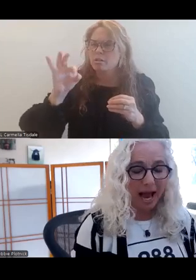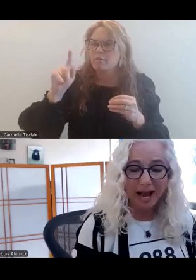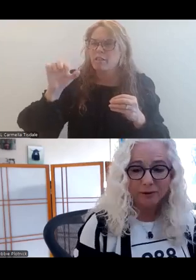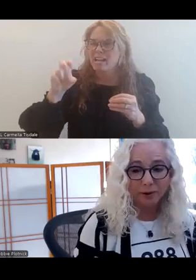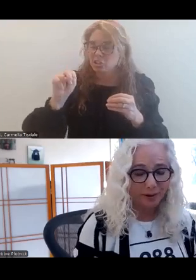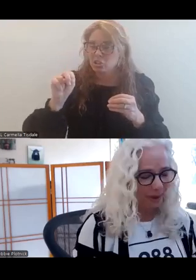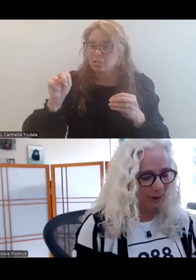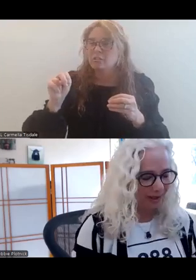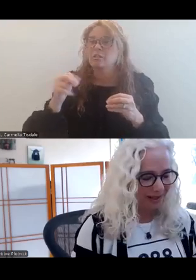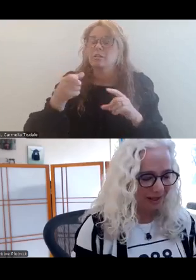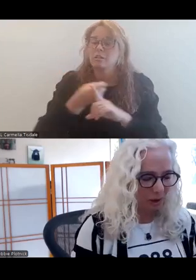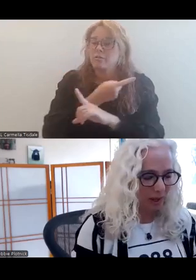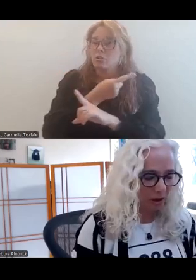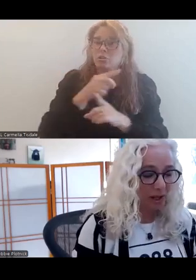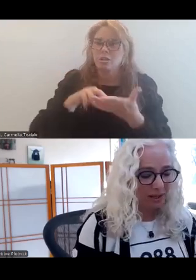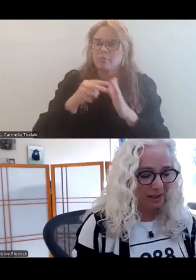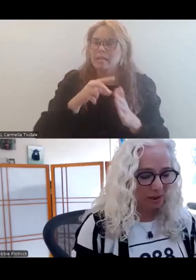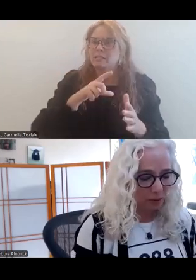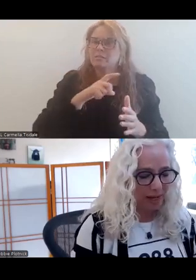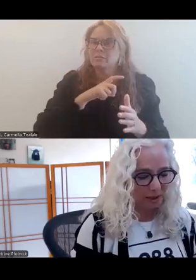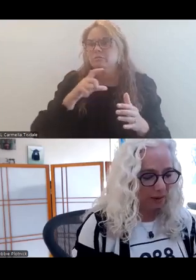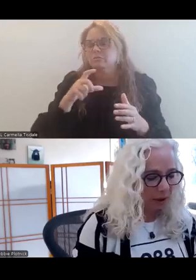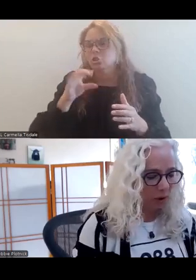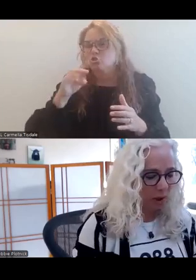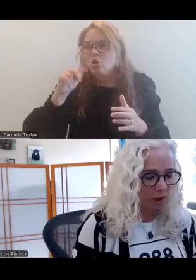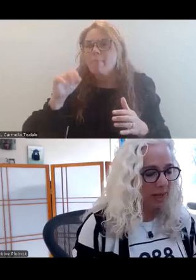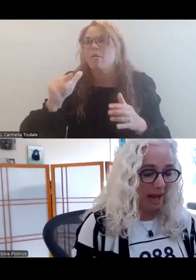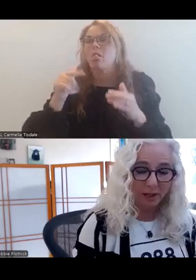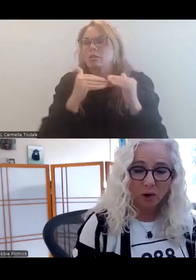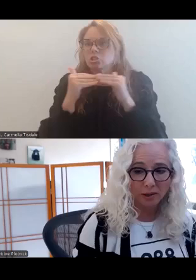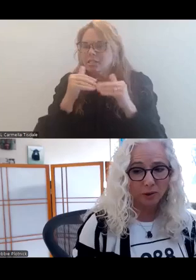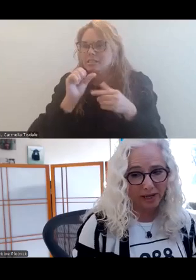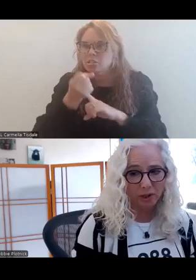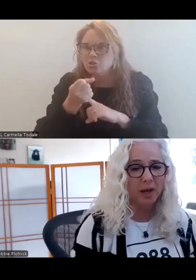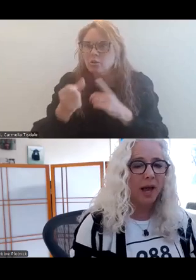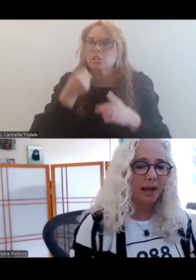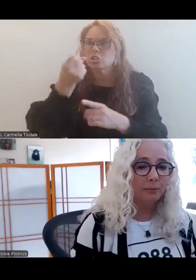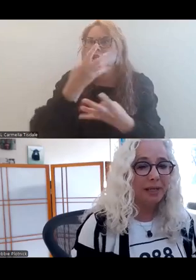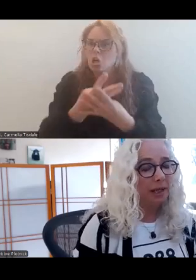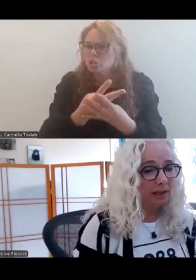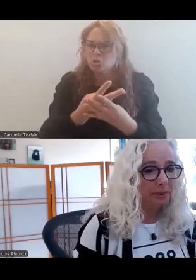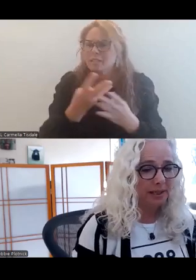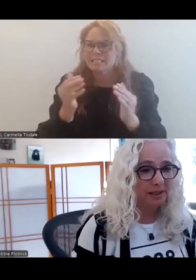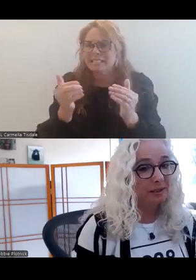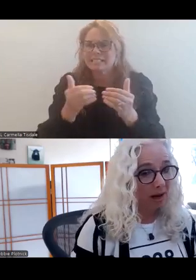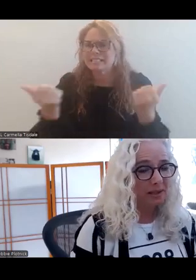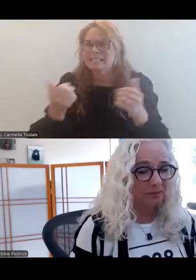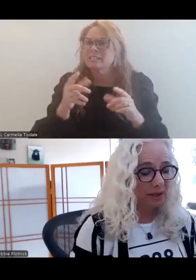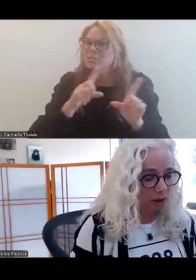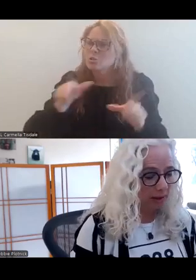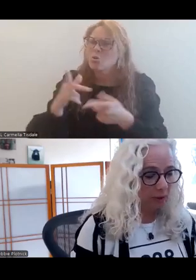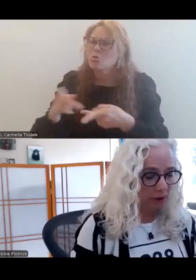getting people out of a criminal justice situation, such as arrest, criminal charges, and incarceration, and being in places,